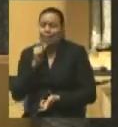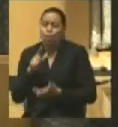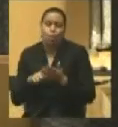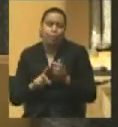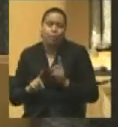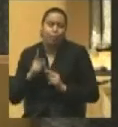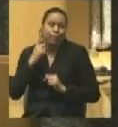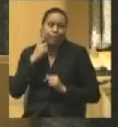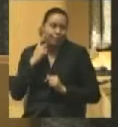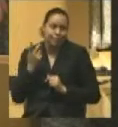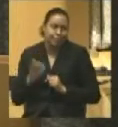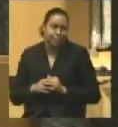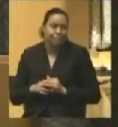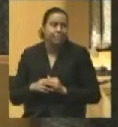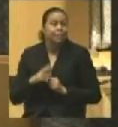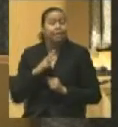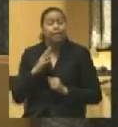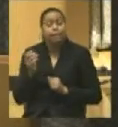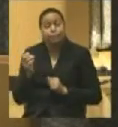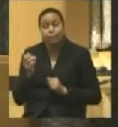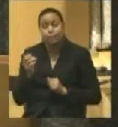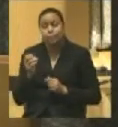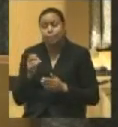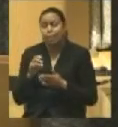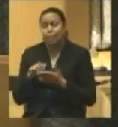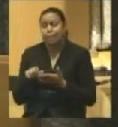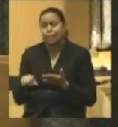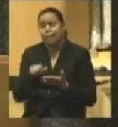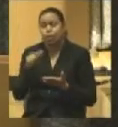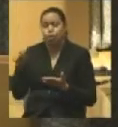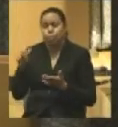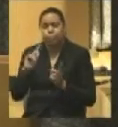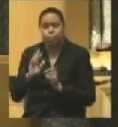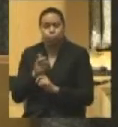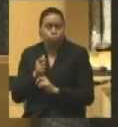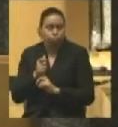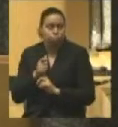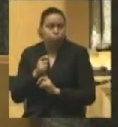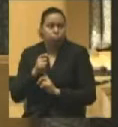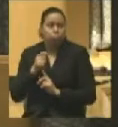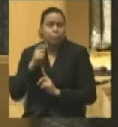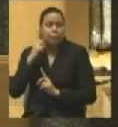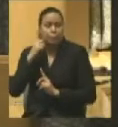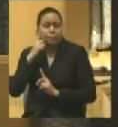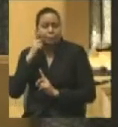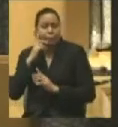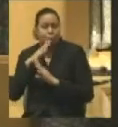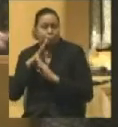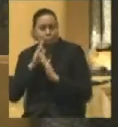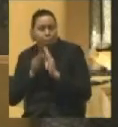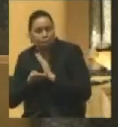you might have imagined. And that the other arrests, which were suspected blockade runners and